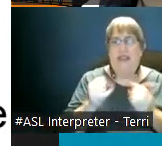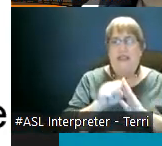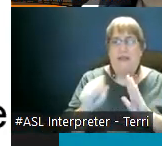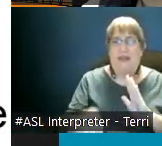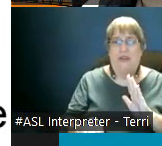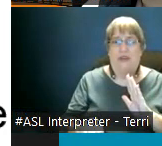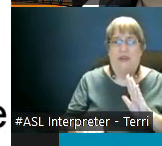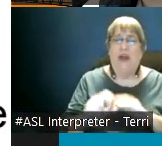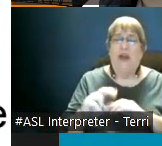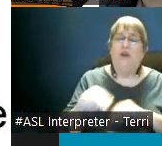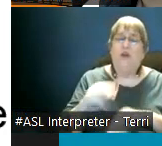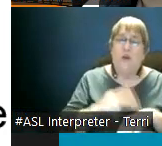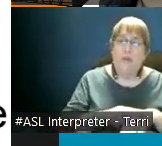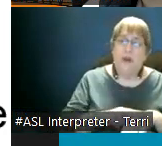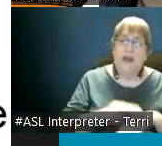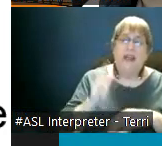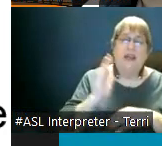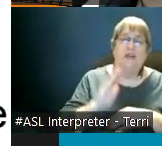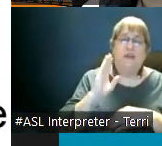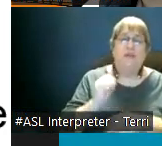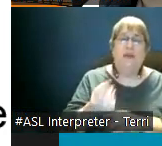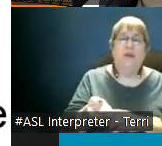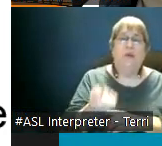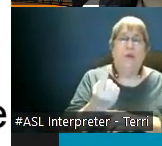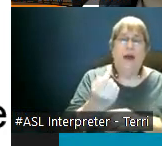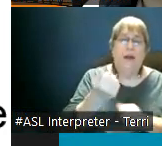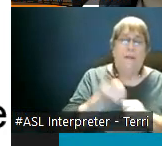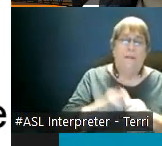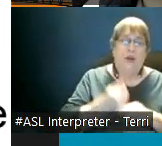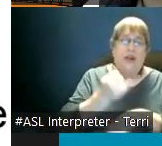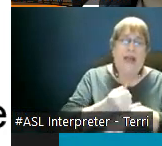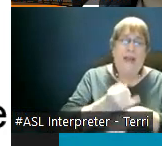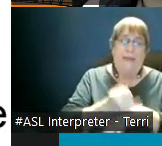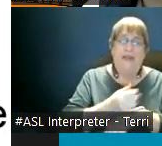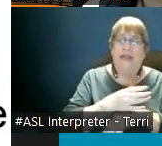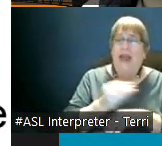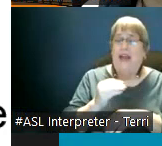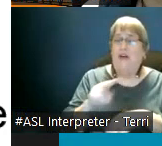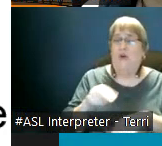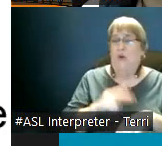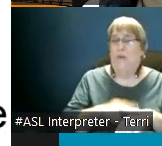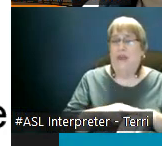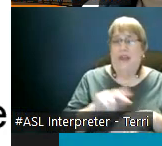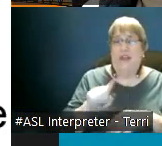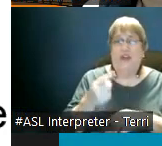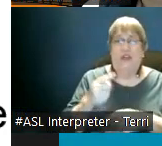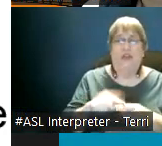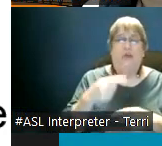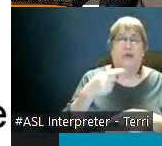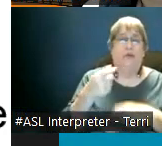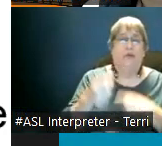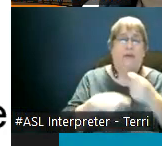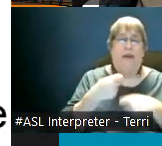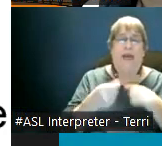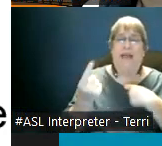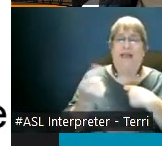it used to just be like one per campus in a given semester and normally just to replace like if